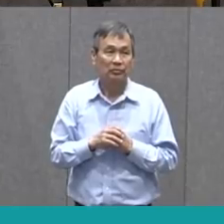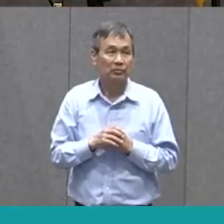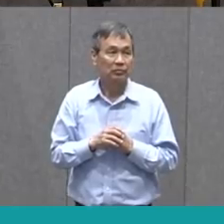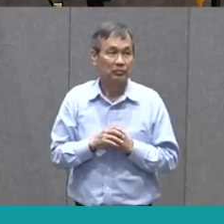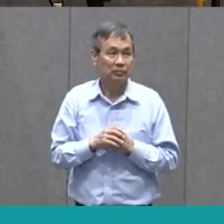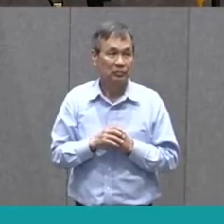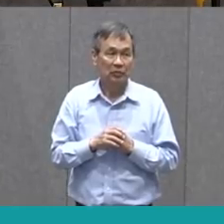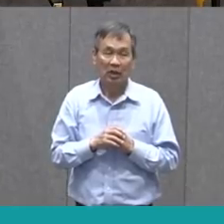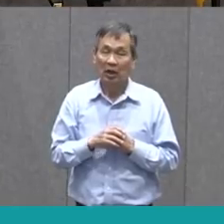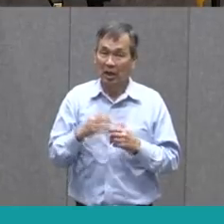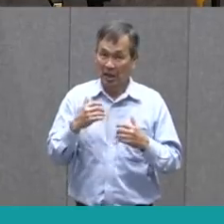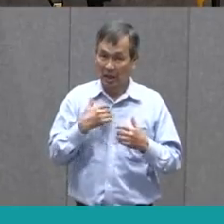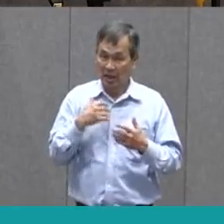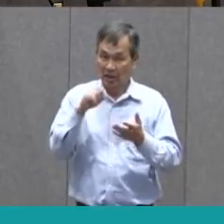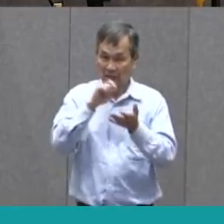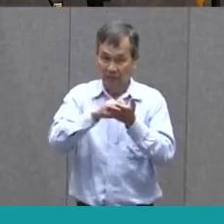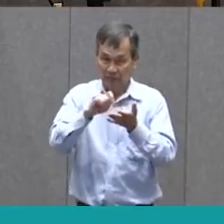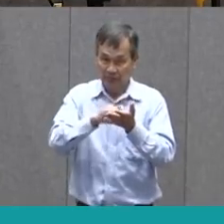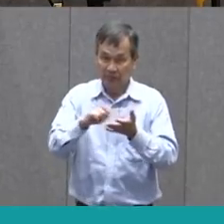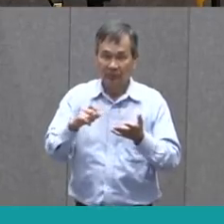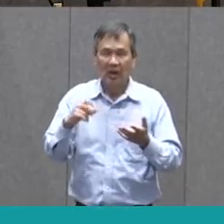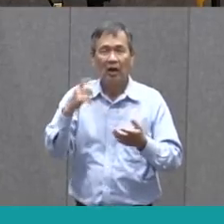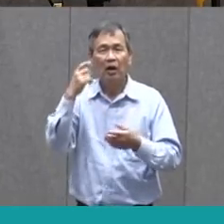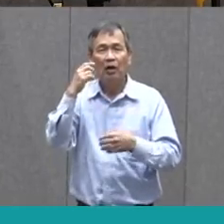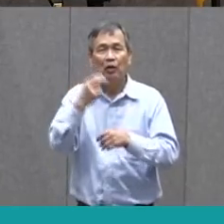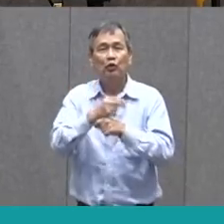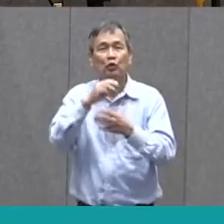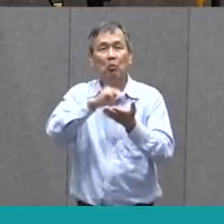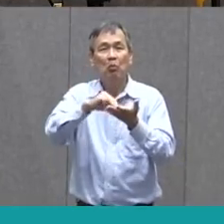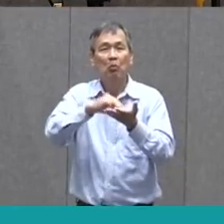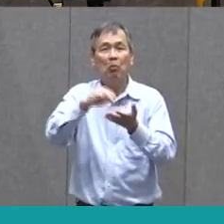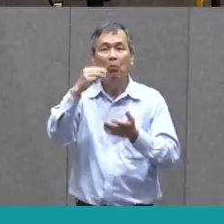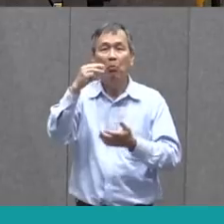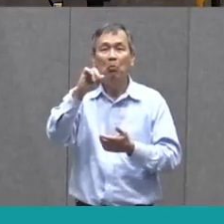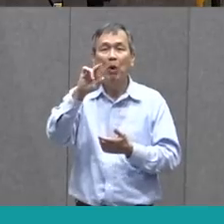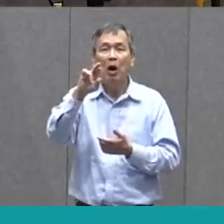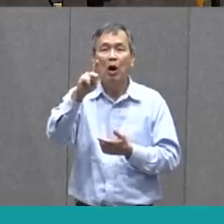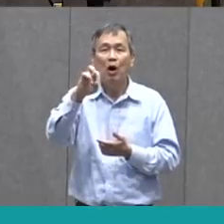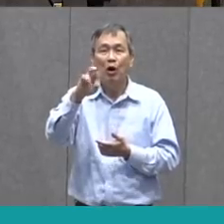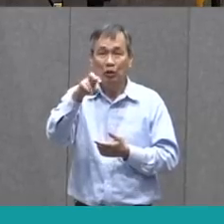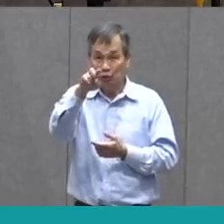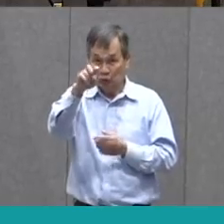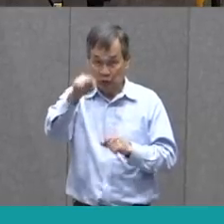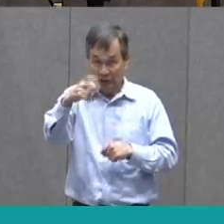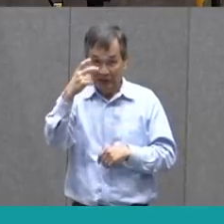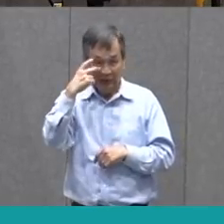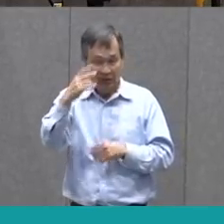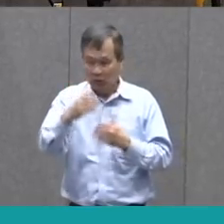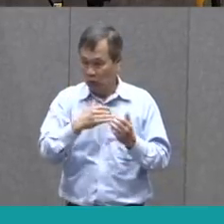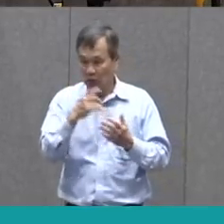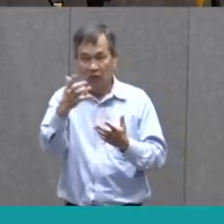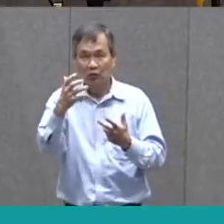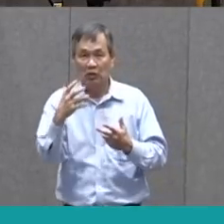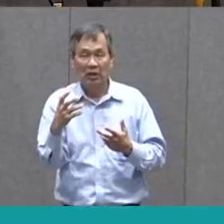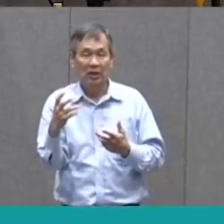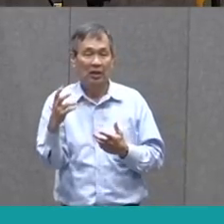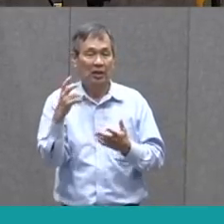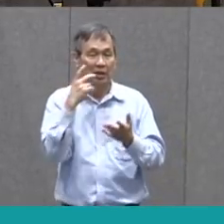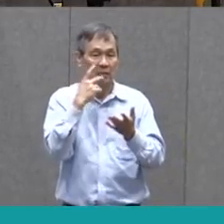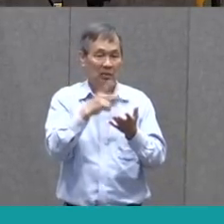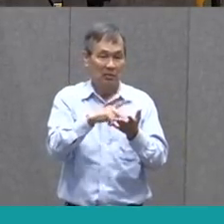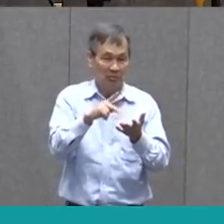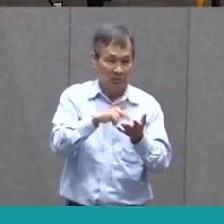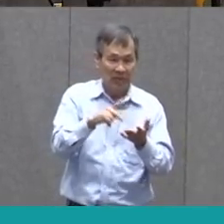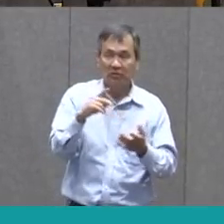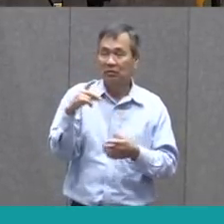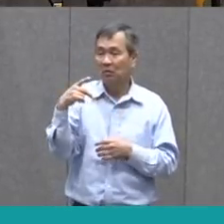I have my writing utensil. I'm gonna use a marker so you can see, but you can use whatever you have at home. A pencil, a pen, a crayon,